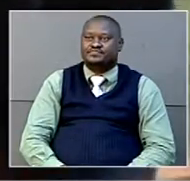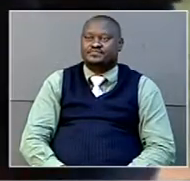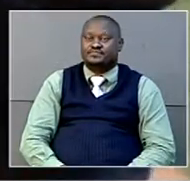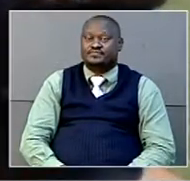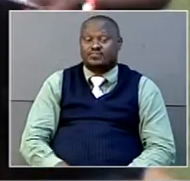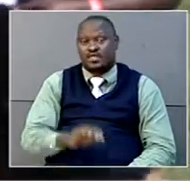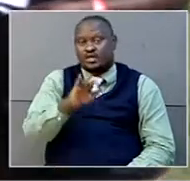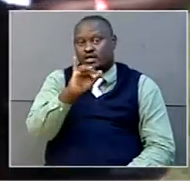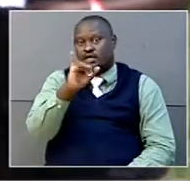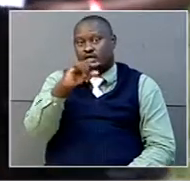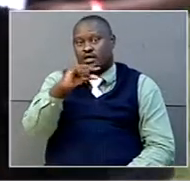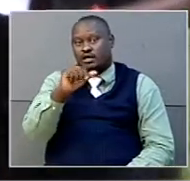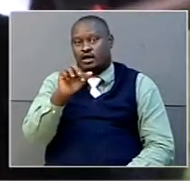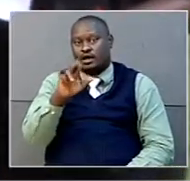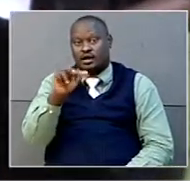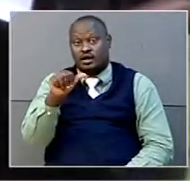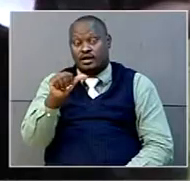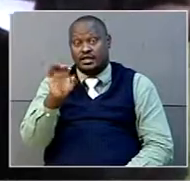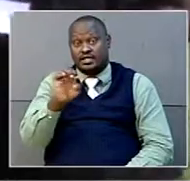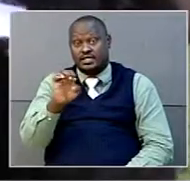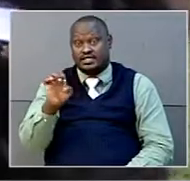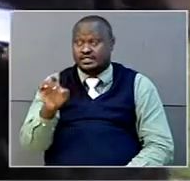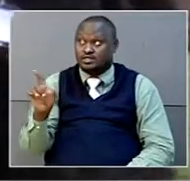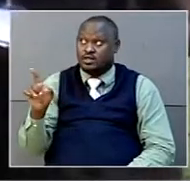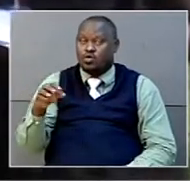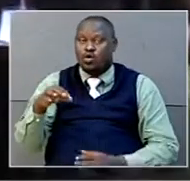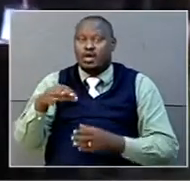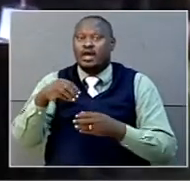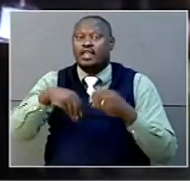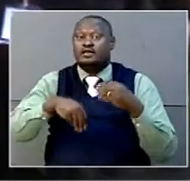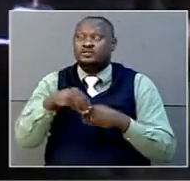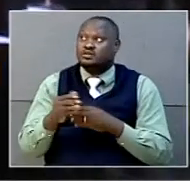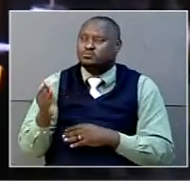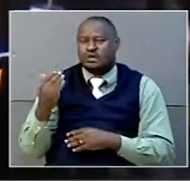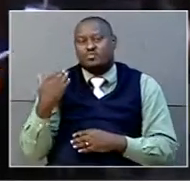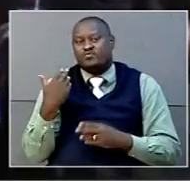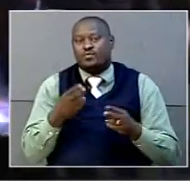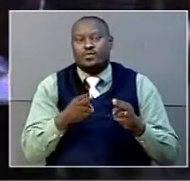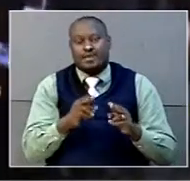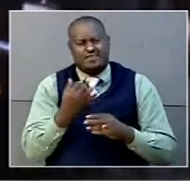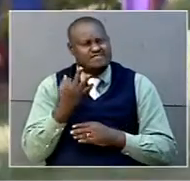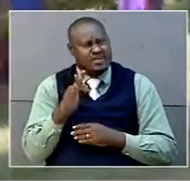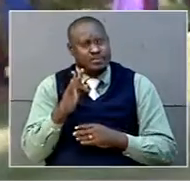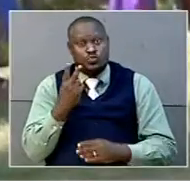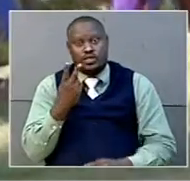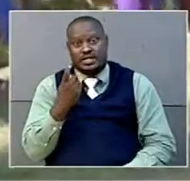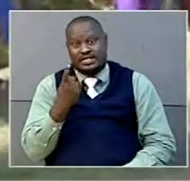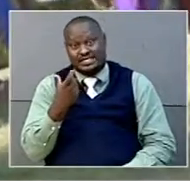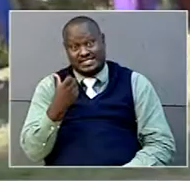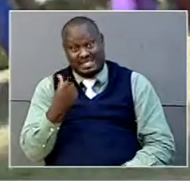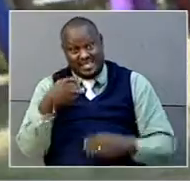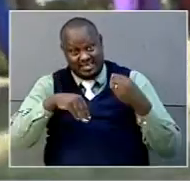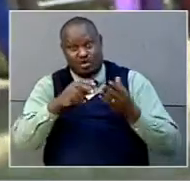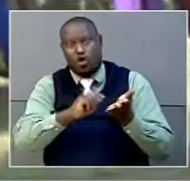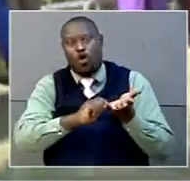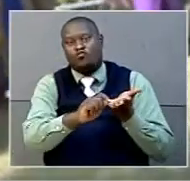Igarra East residents are electing their Member of Parliament in a by-election caused by a cancellation of February 2016 elections in which